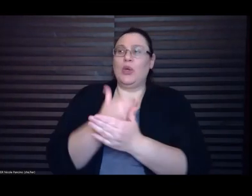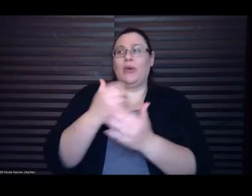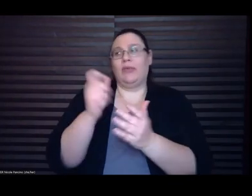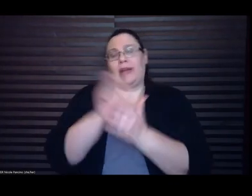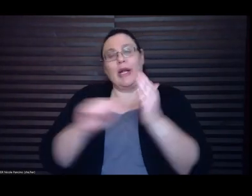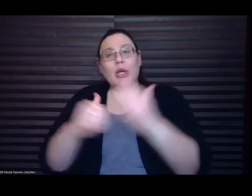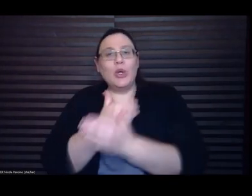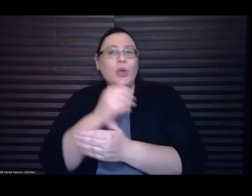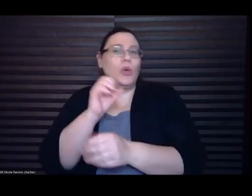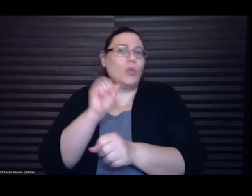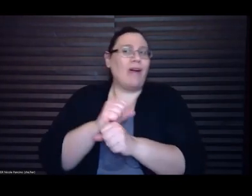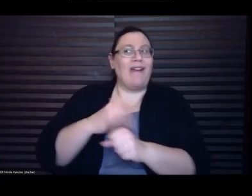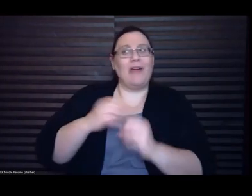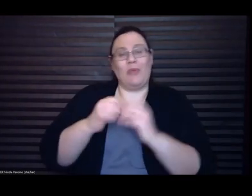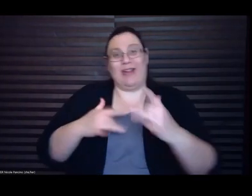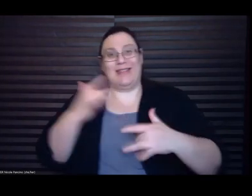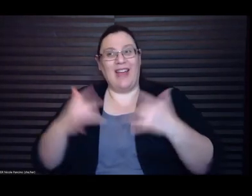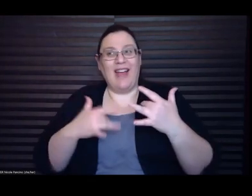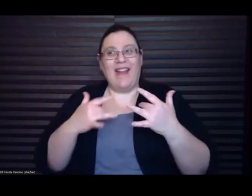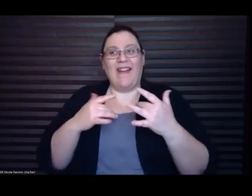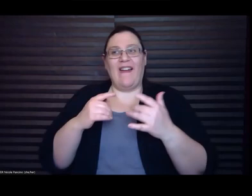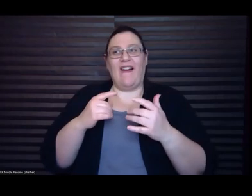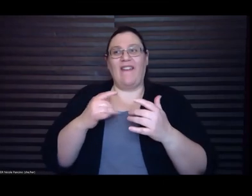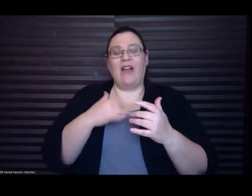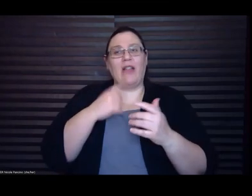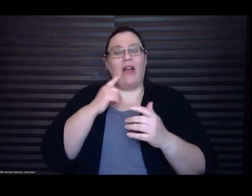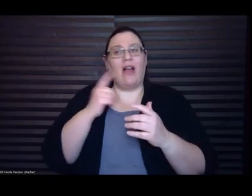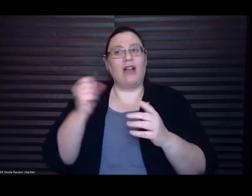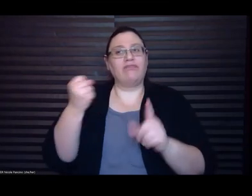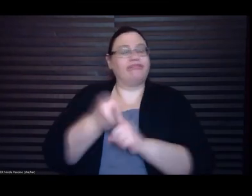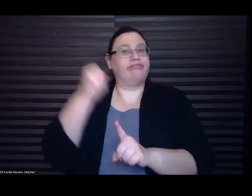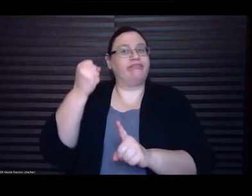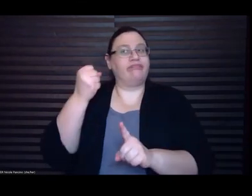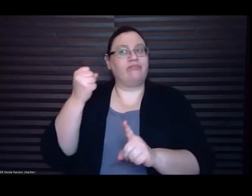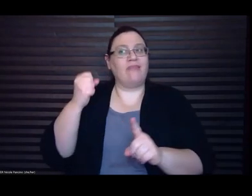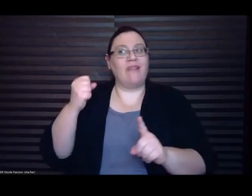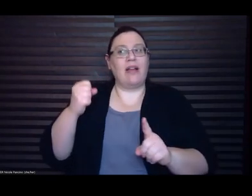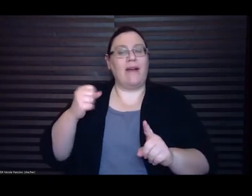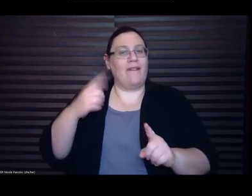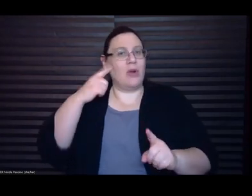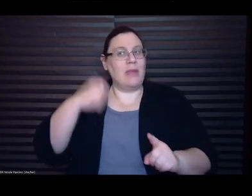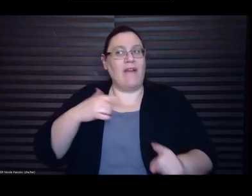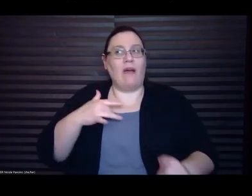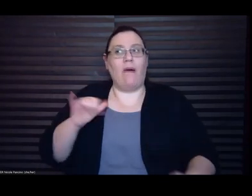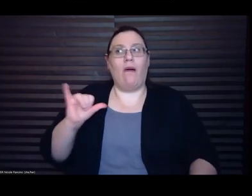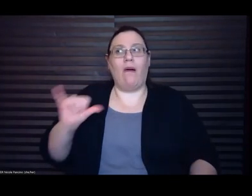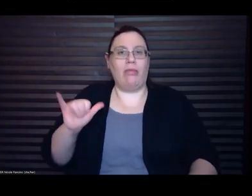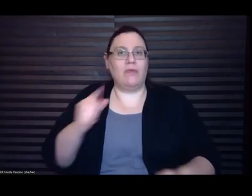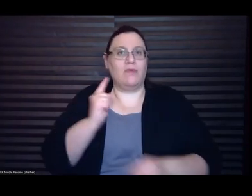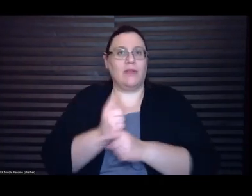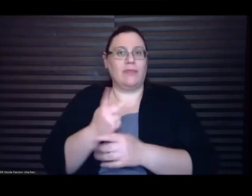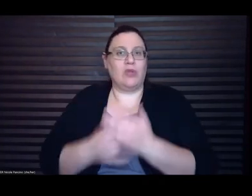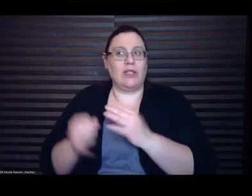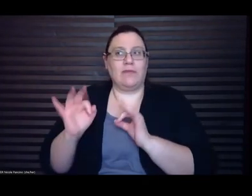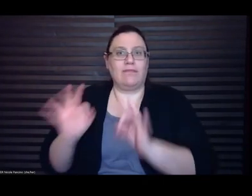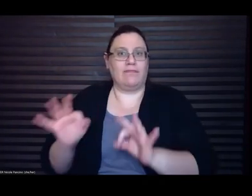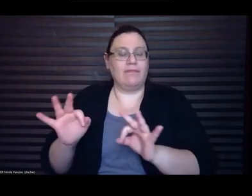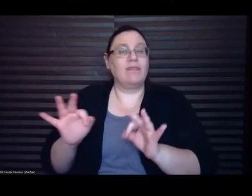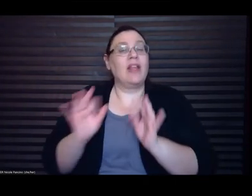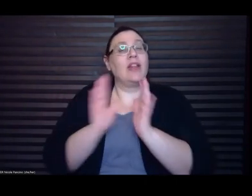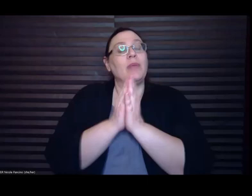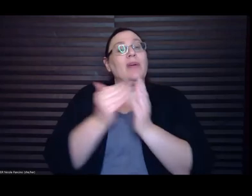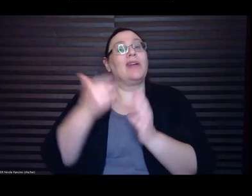brain, I was like, oh, this feels like the right project. So the book that became Her Body in Other Parties was my thesis for grad school. But even finishing